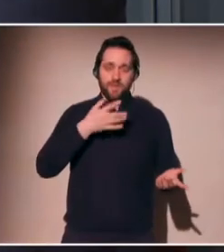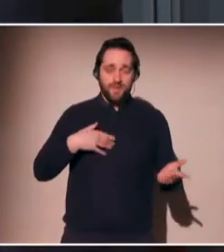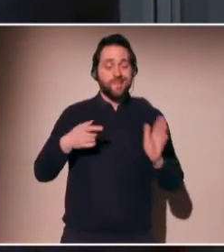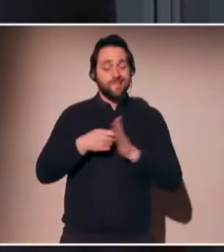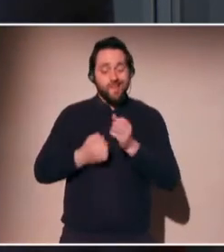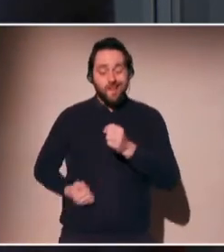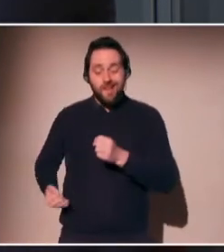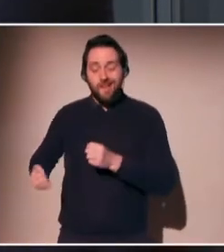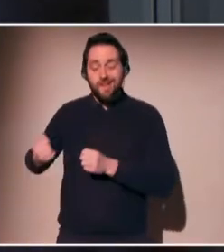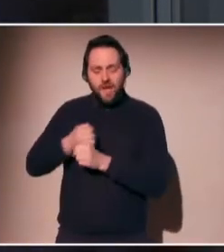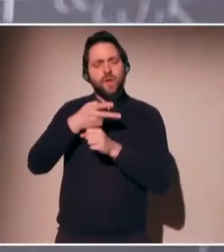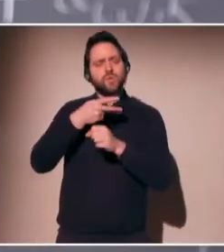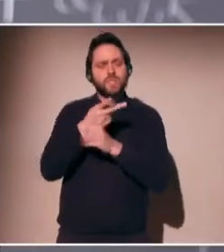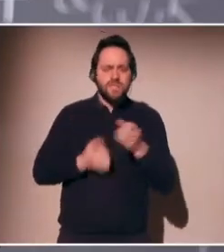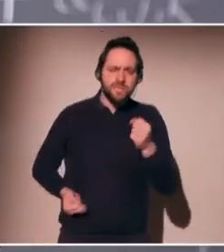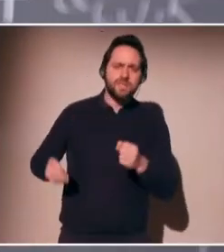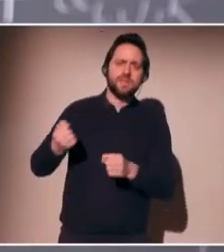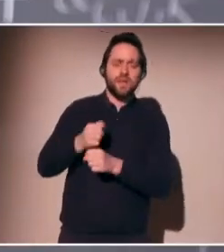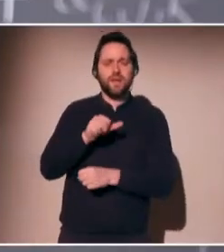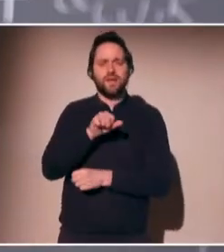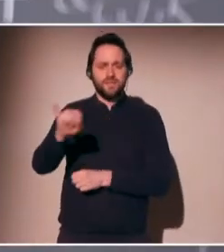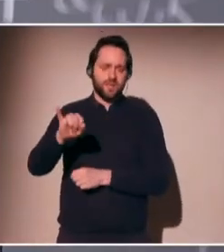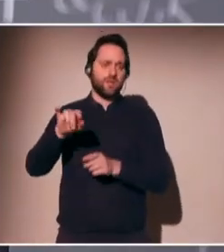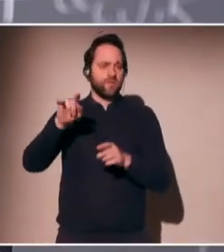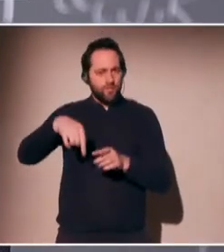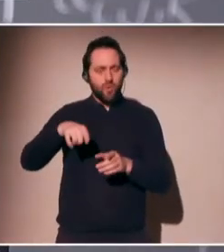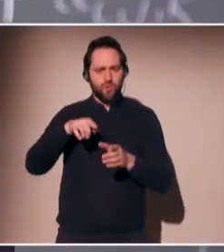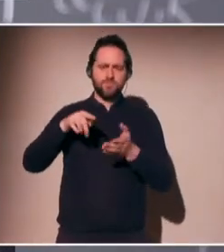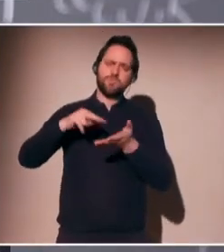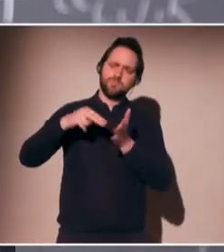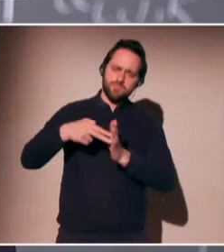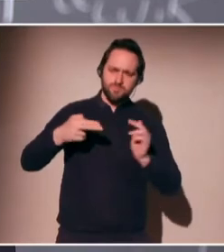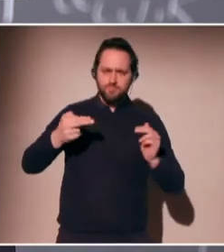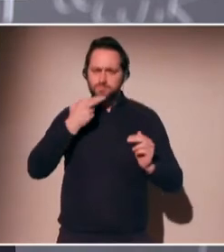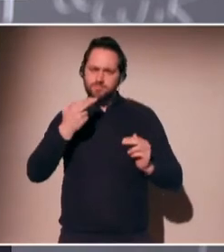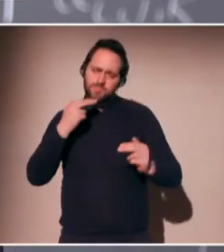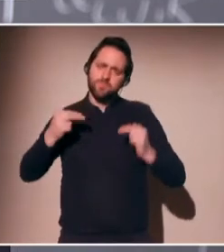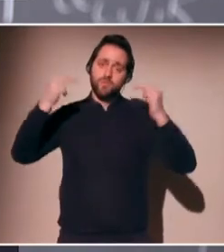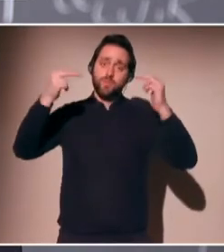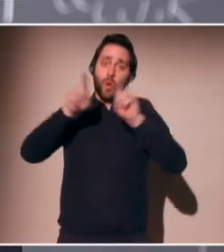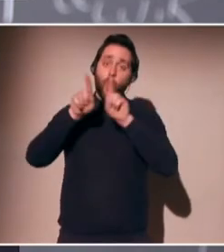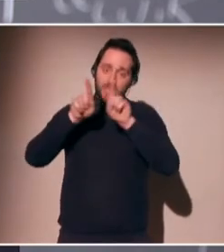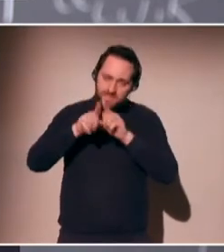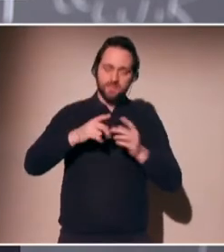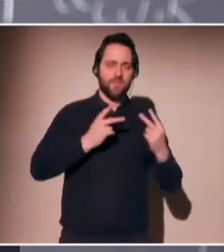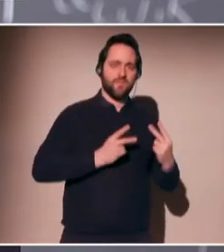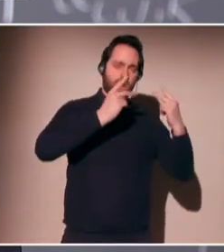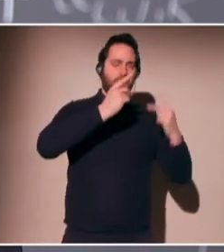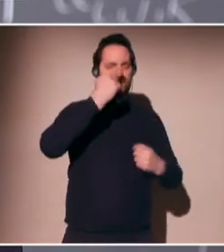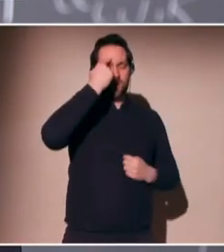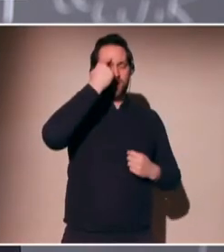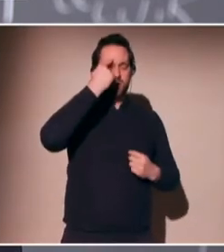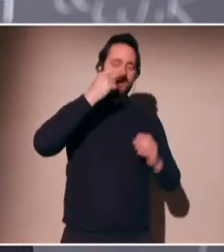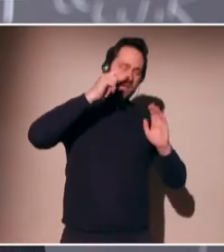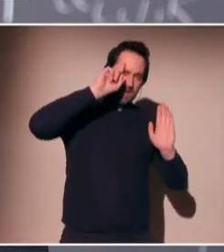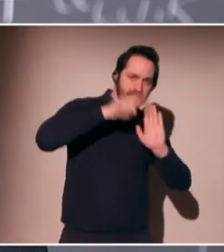that come out are really something that correspond to what Europe and France stands for. That is, highly sophisticated